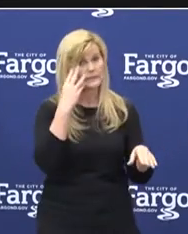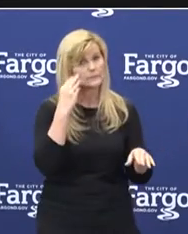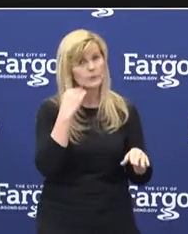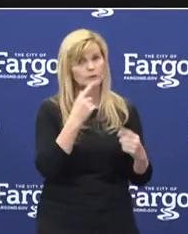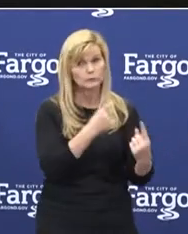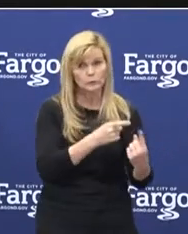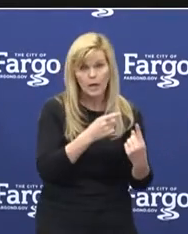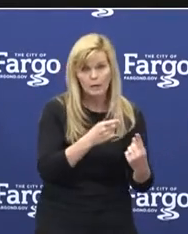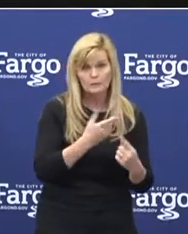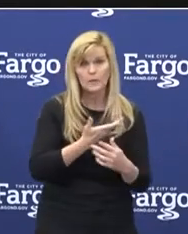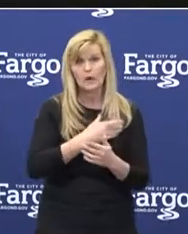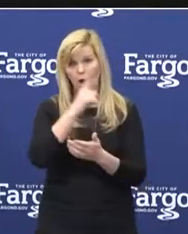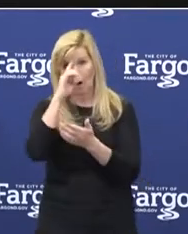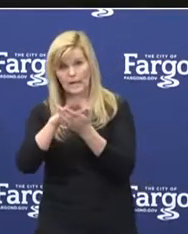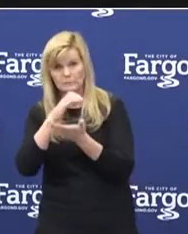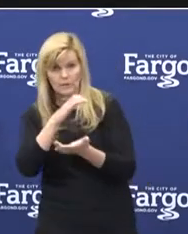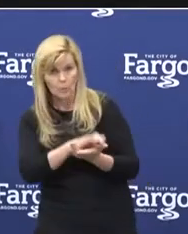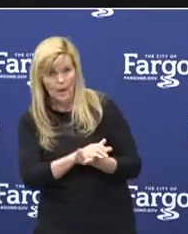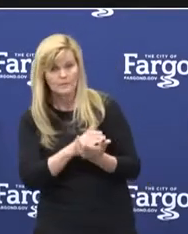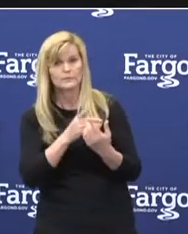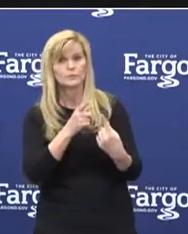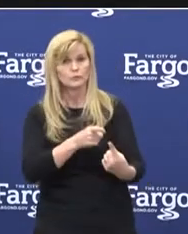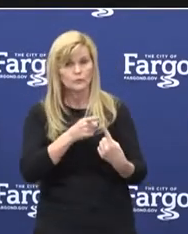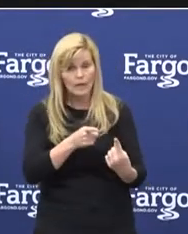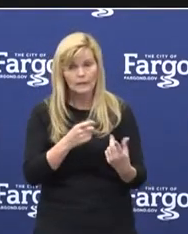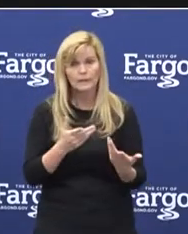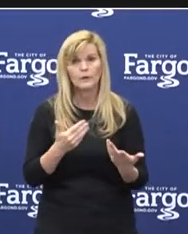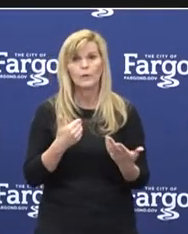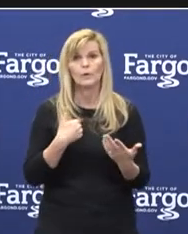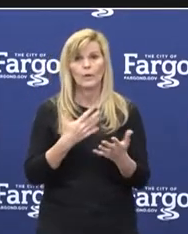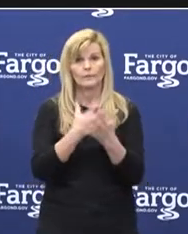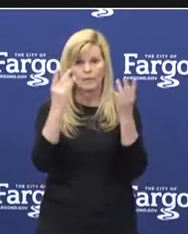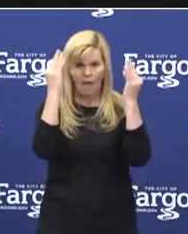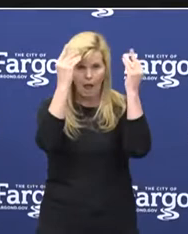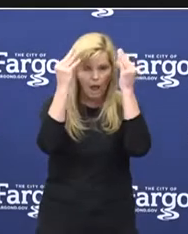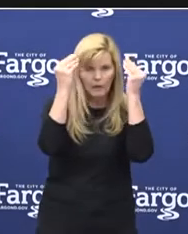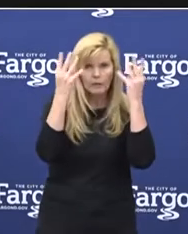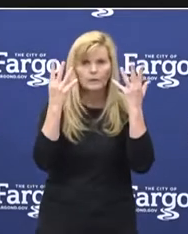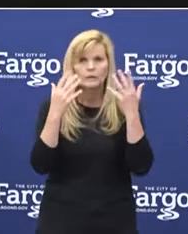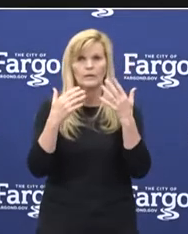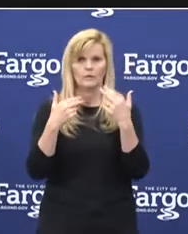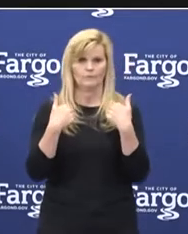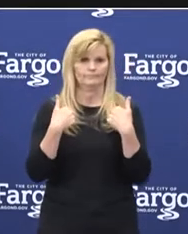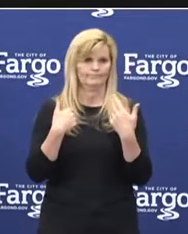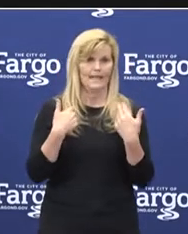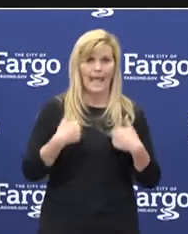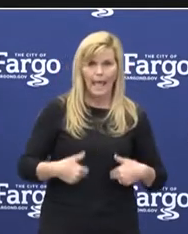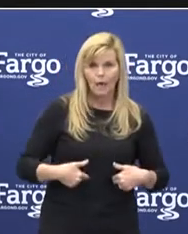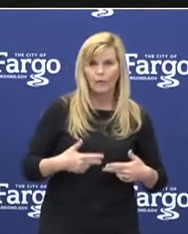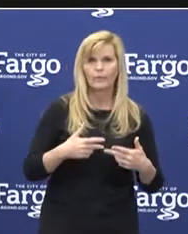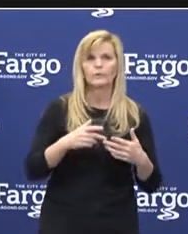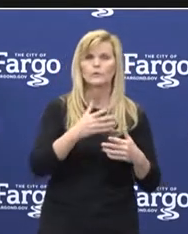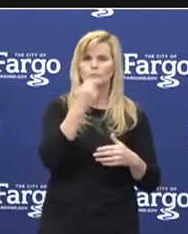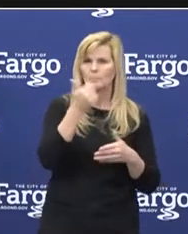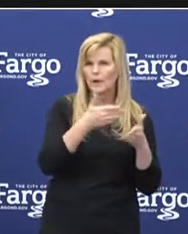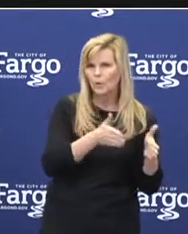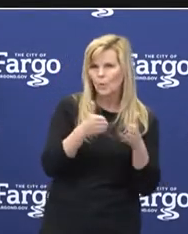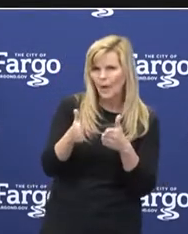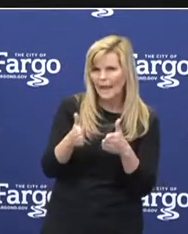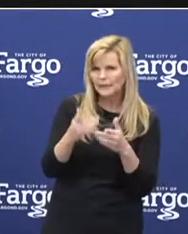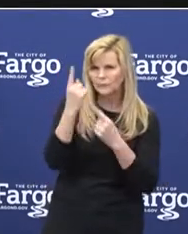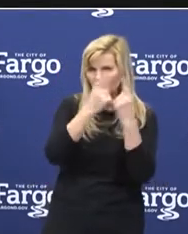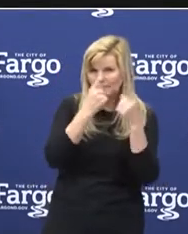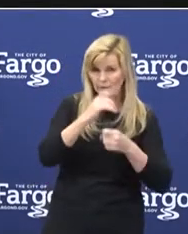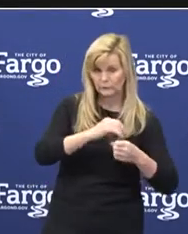I'm sure as spouses we're going through a lot. We have a lot on our minds. There's healthier alternatives to look